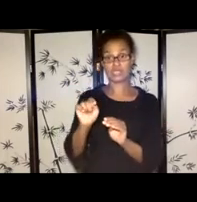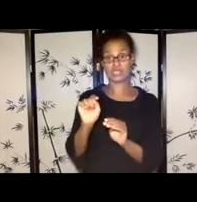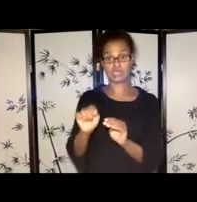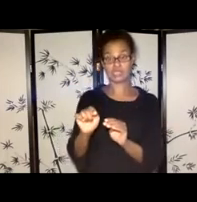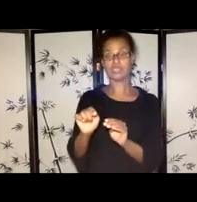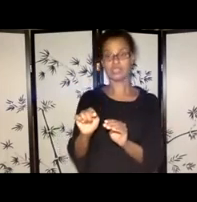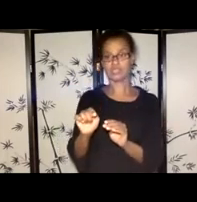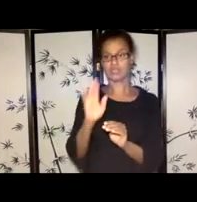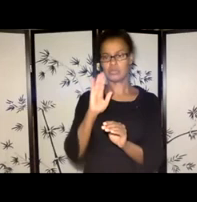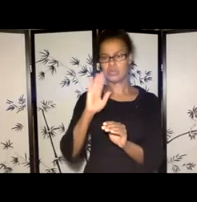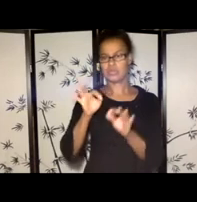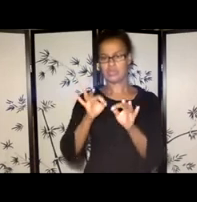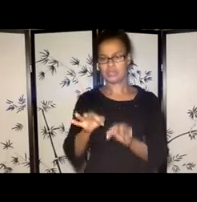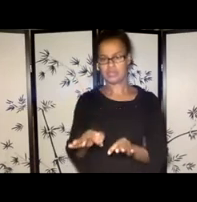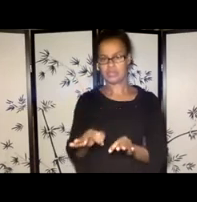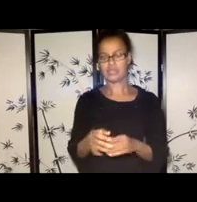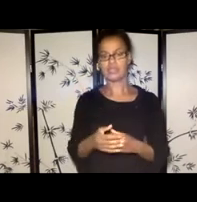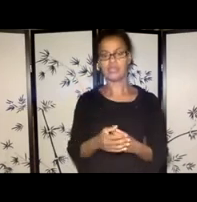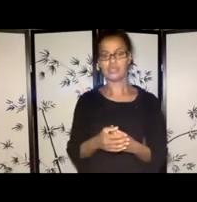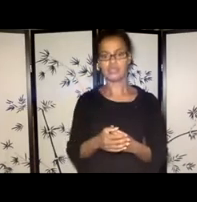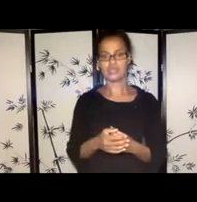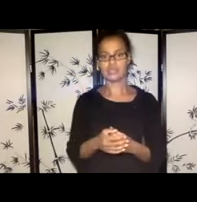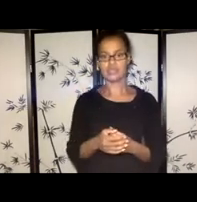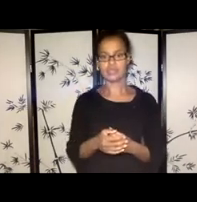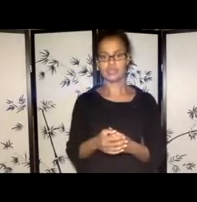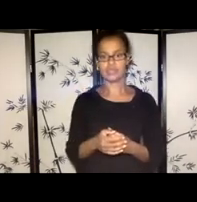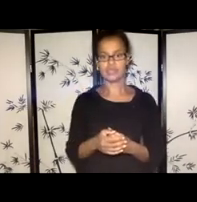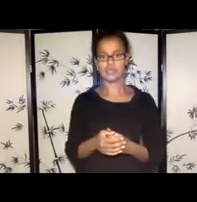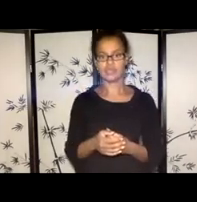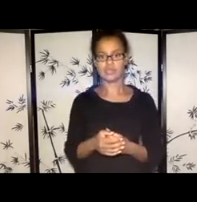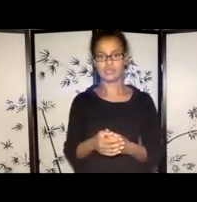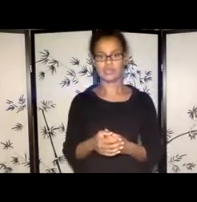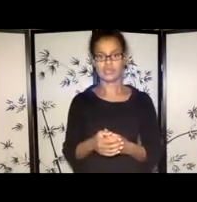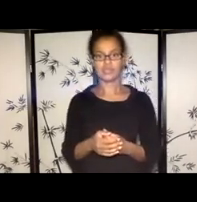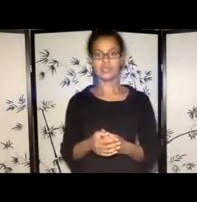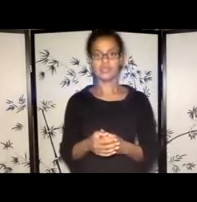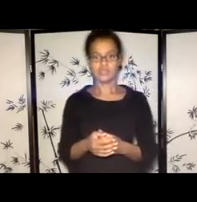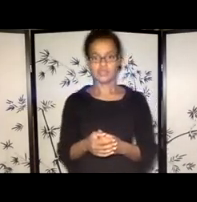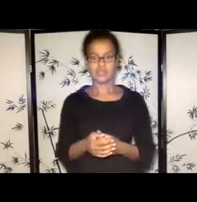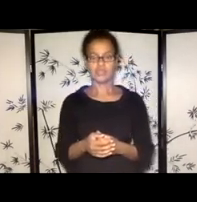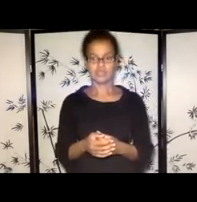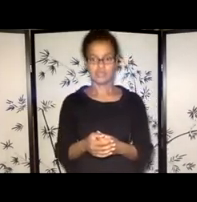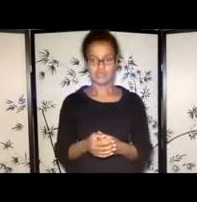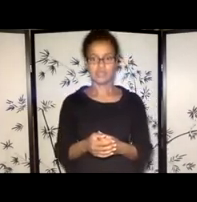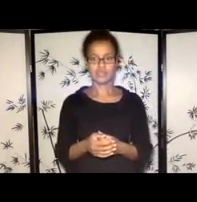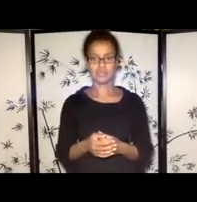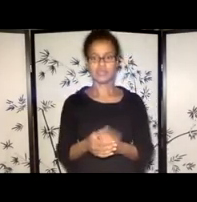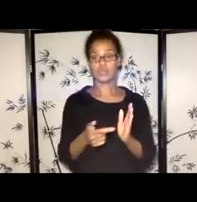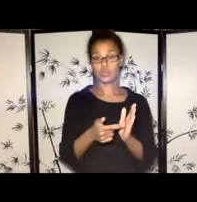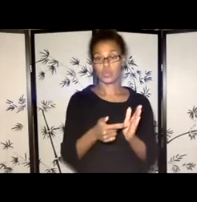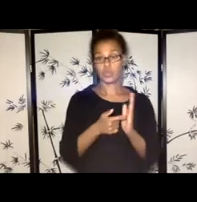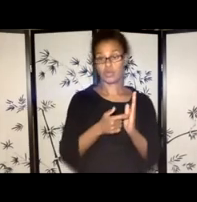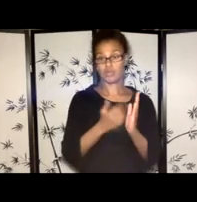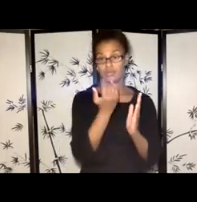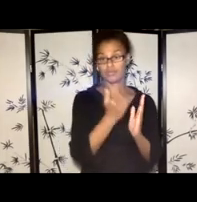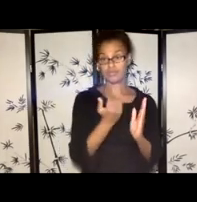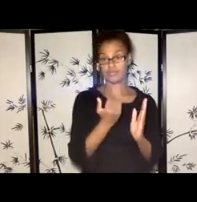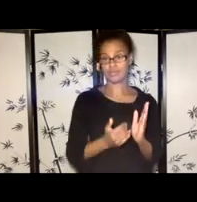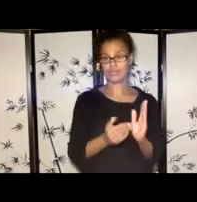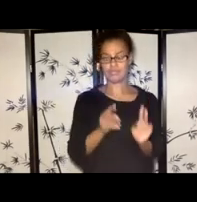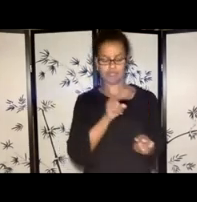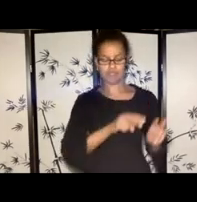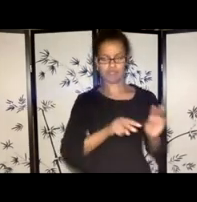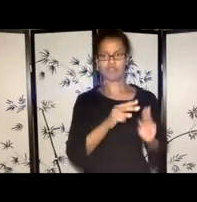always make sure to review what the requirements are for that